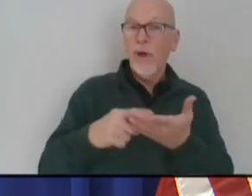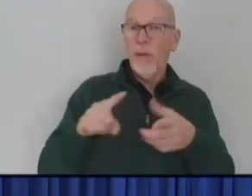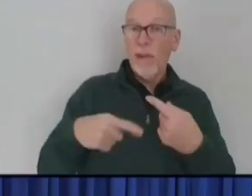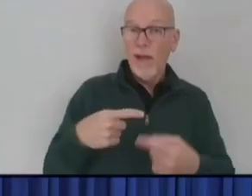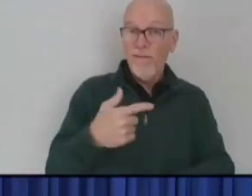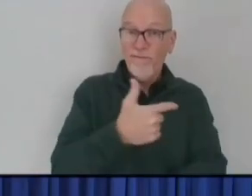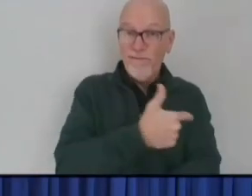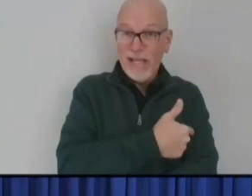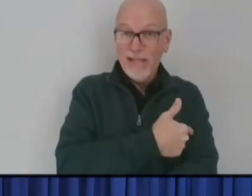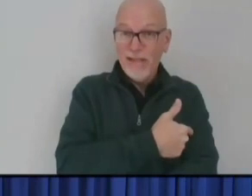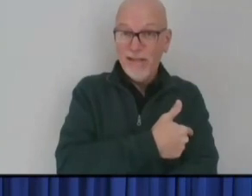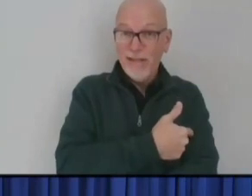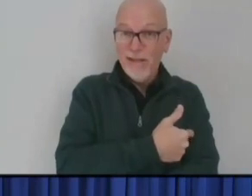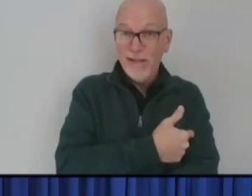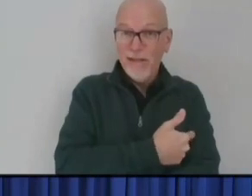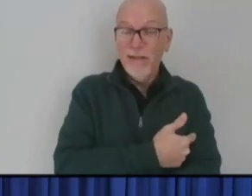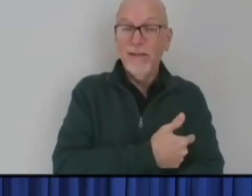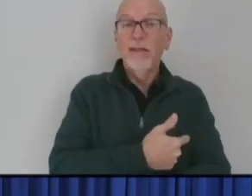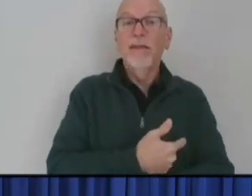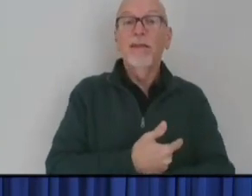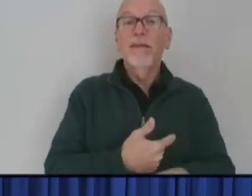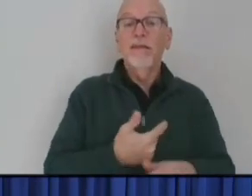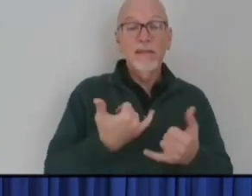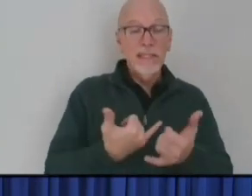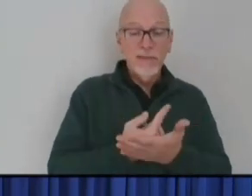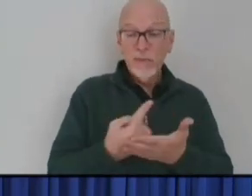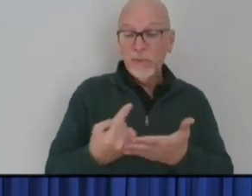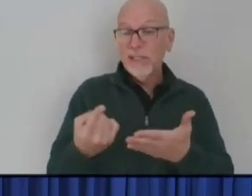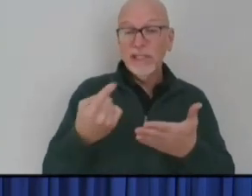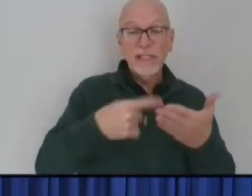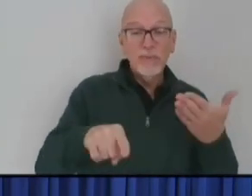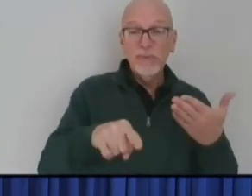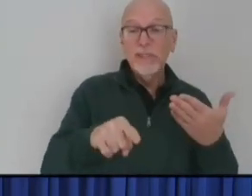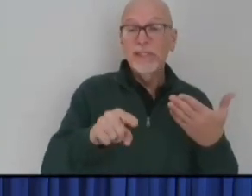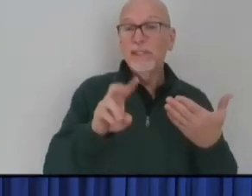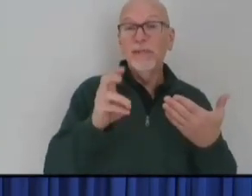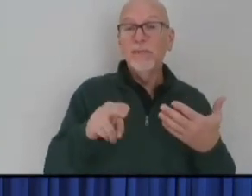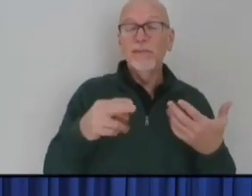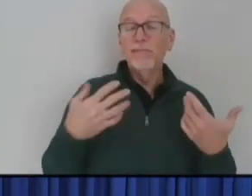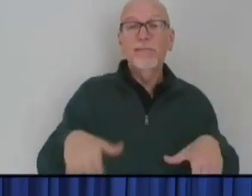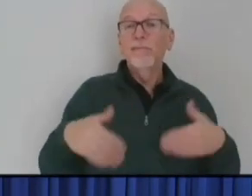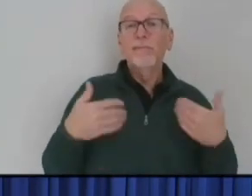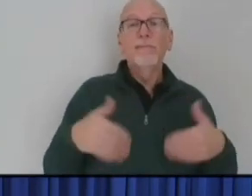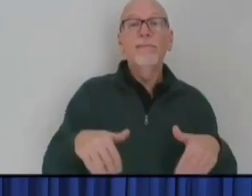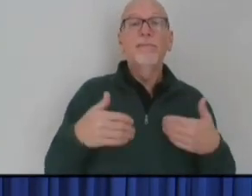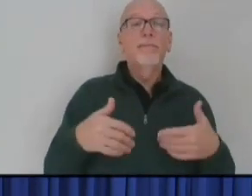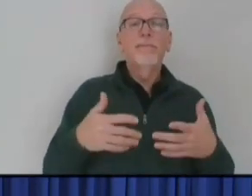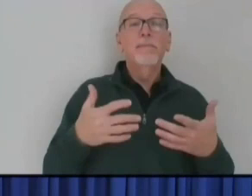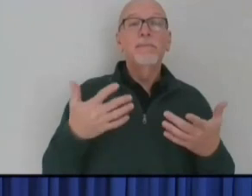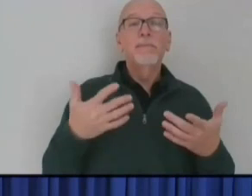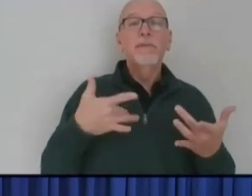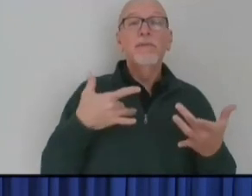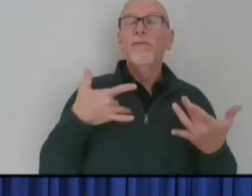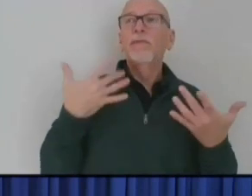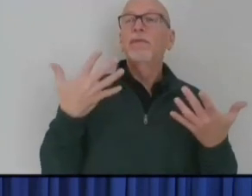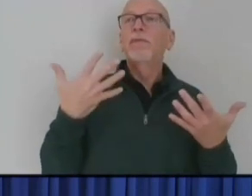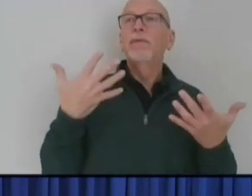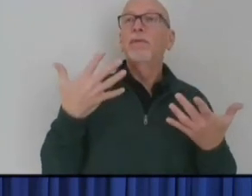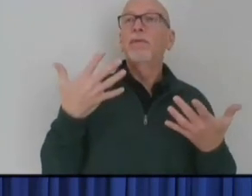into this week or next week – It's incredible. – is a modern medical